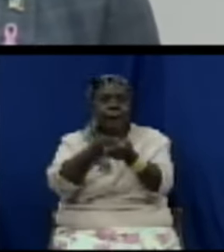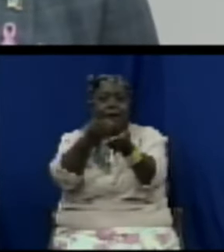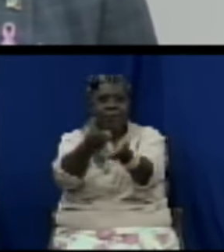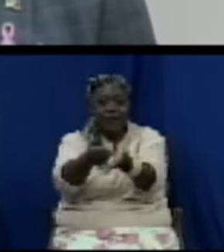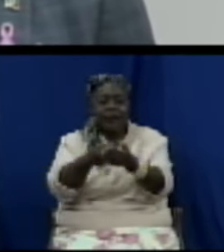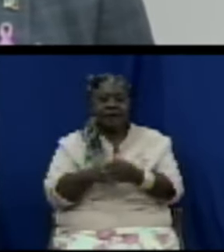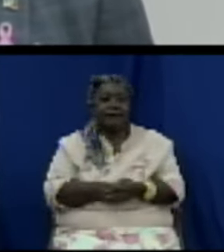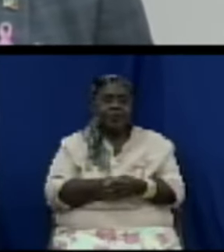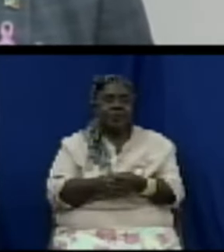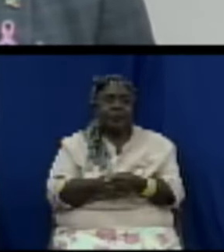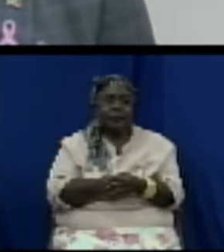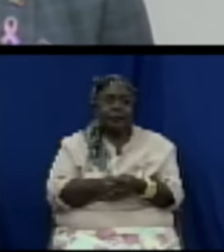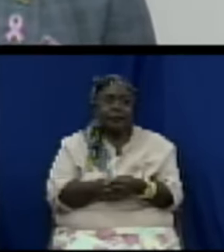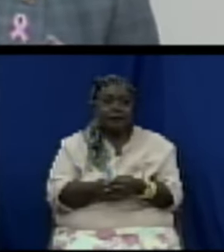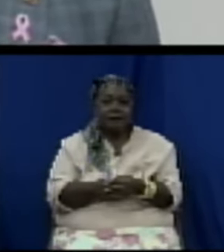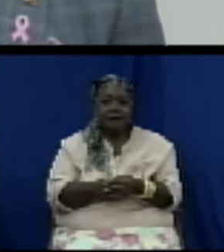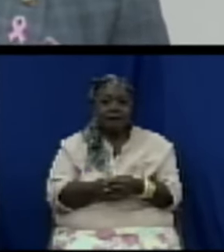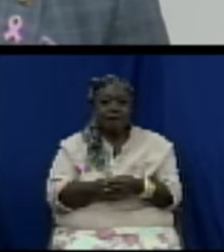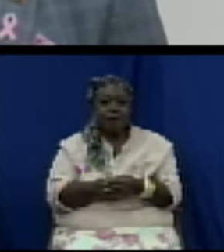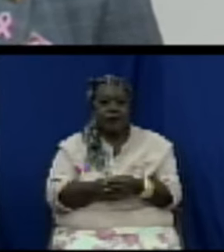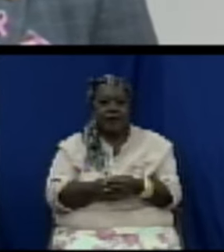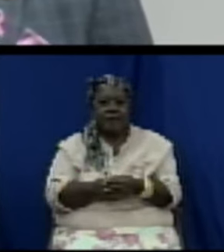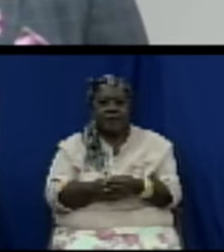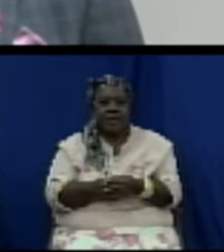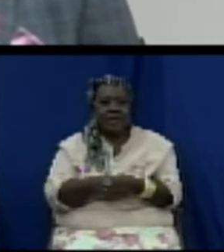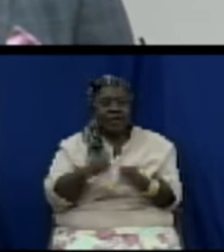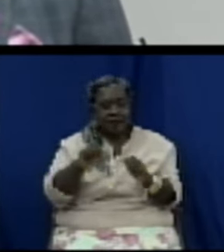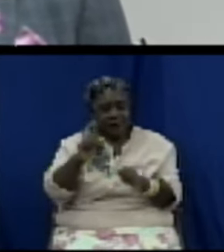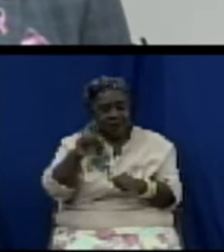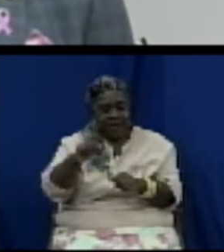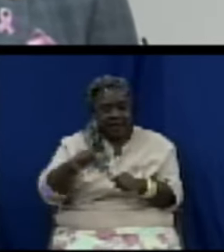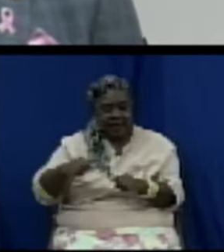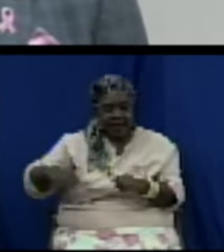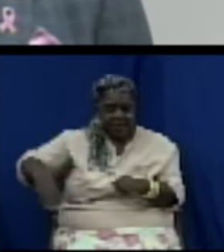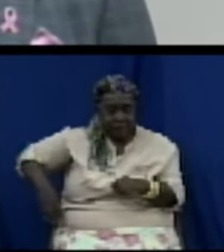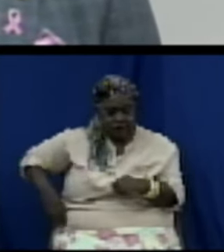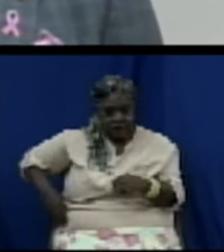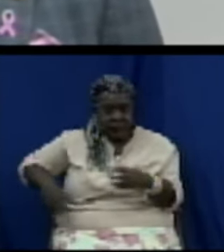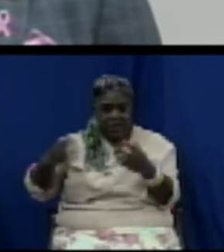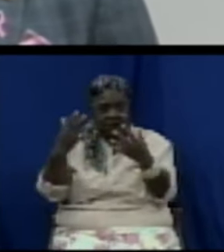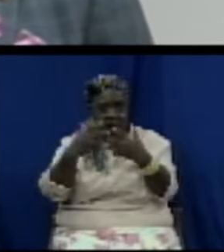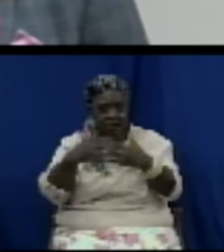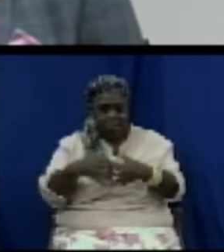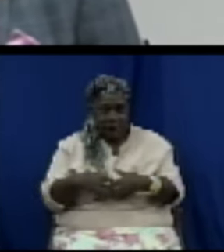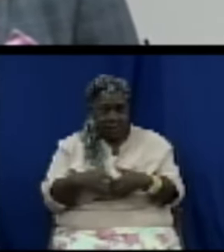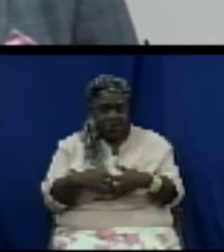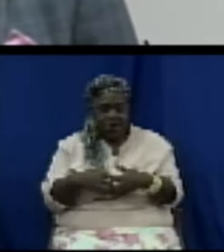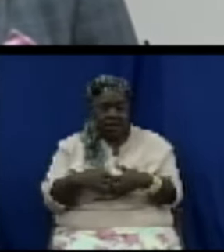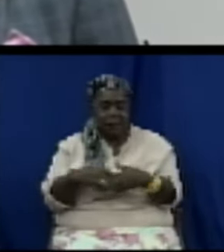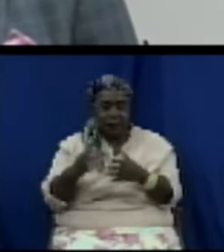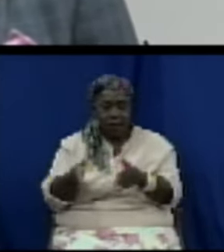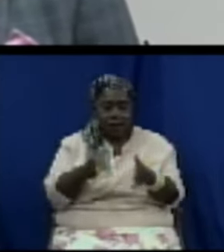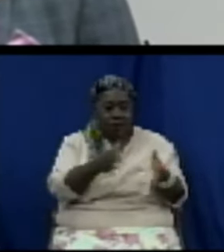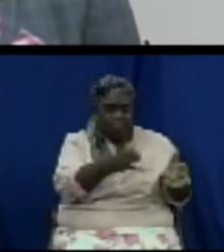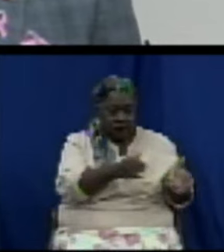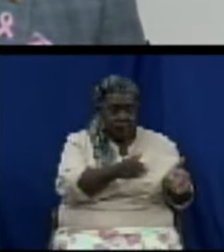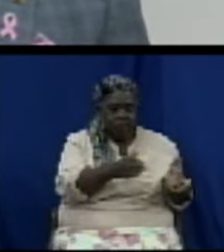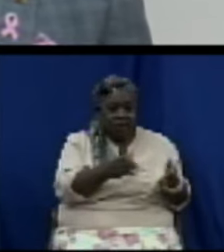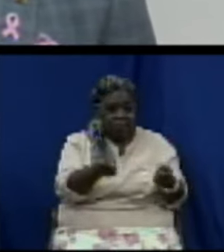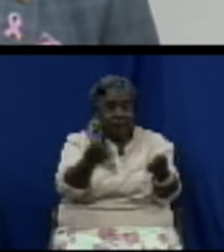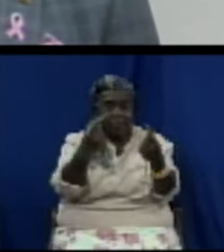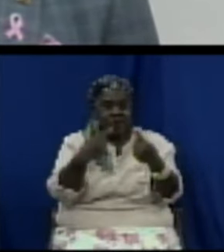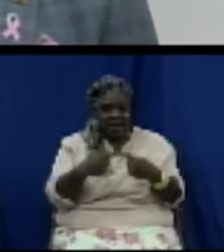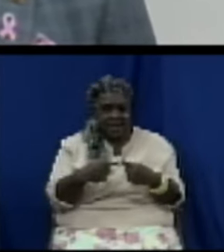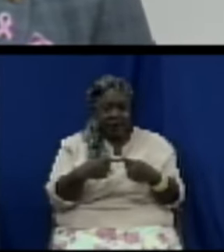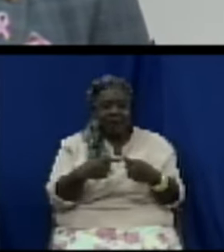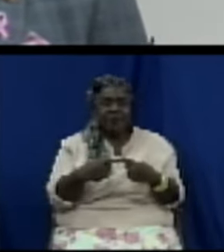quality of life as well. So, renal transplant program is well underway and we will include that. It's something that